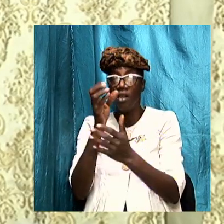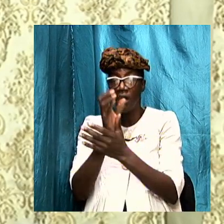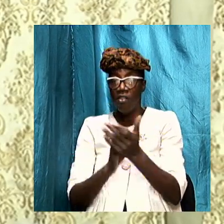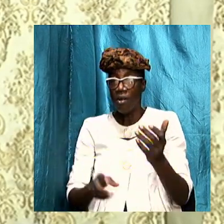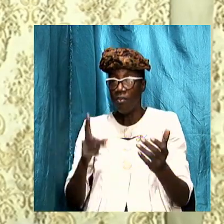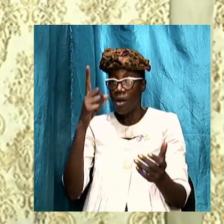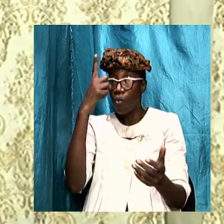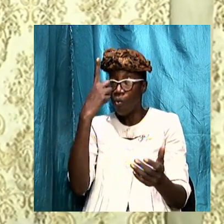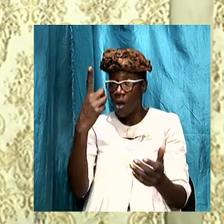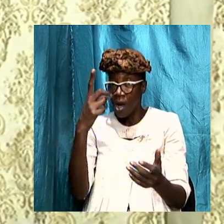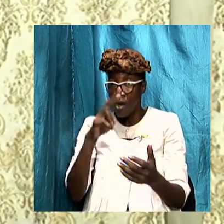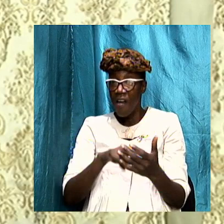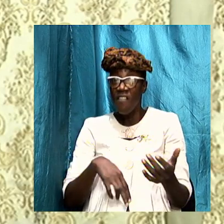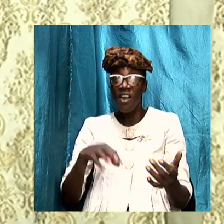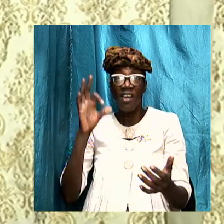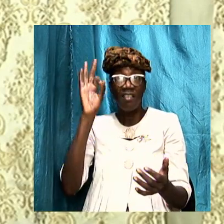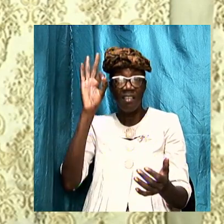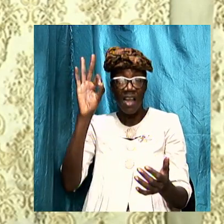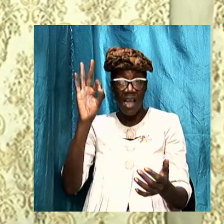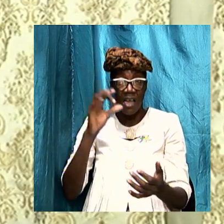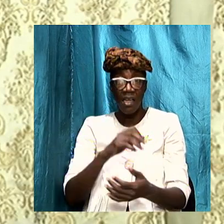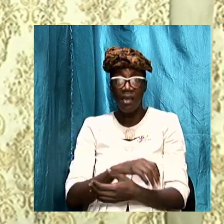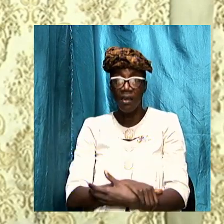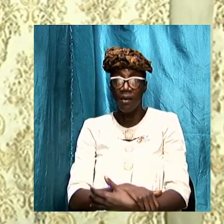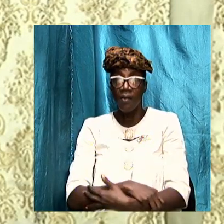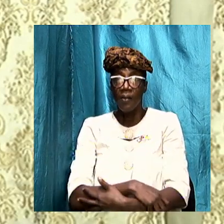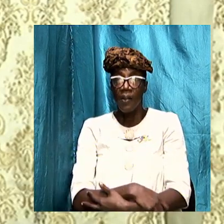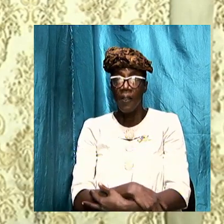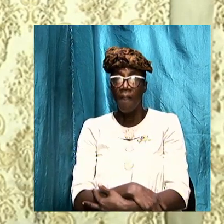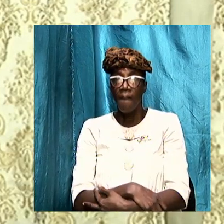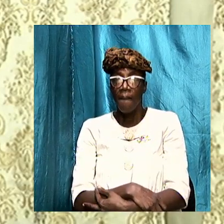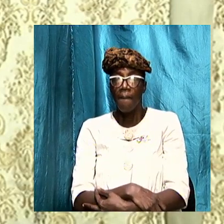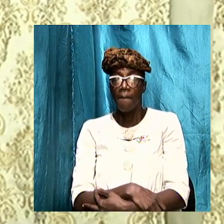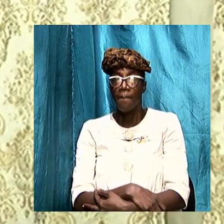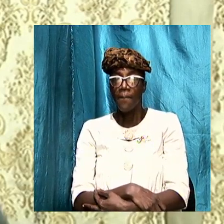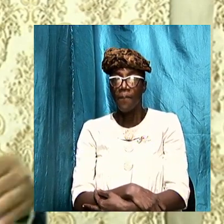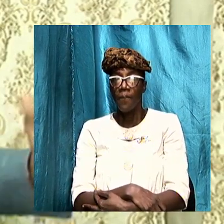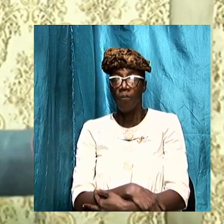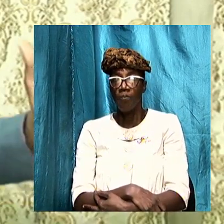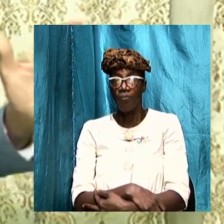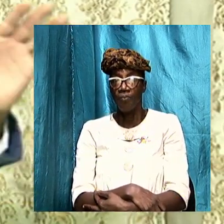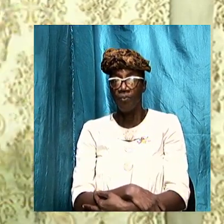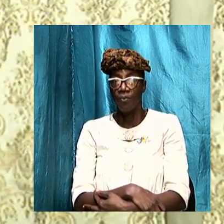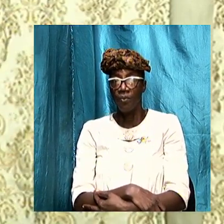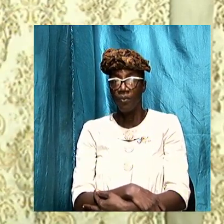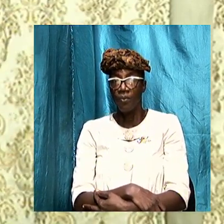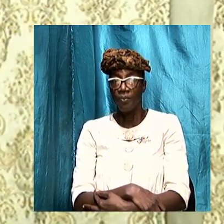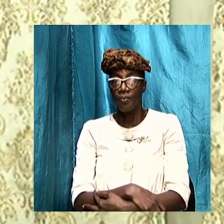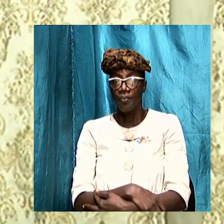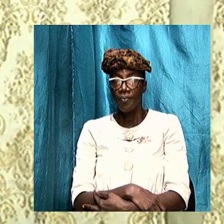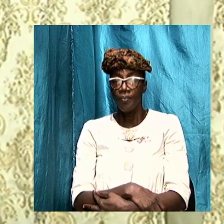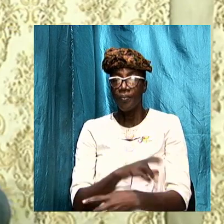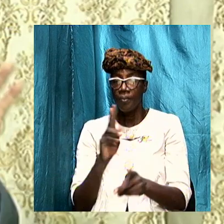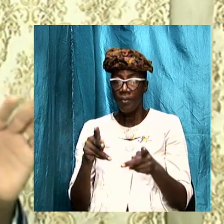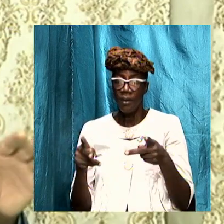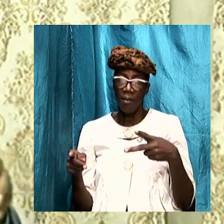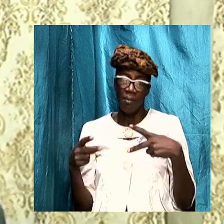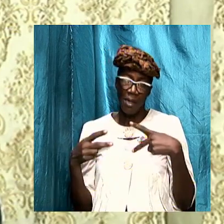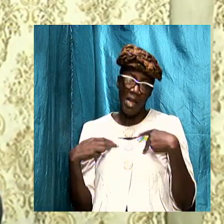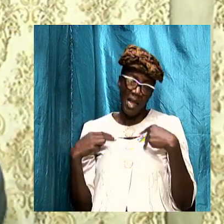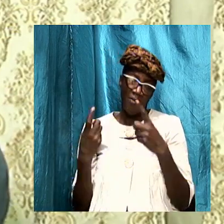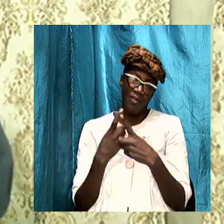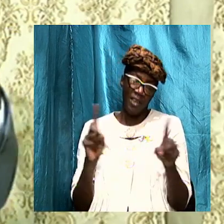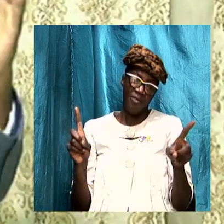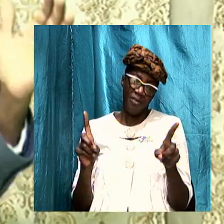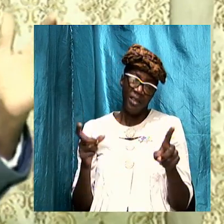and verse 9 and I want us to take time and look at this again because this is now the key so though folks have differing views and